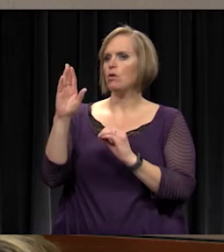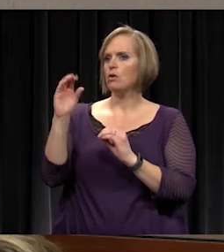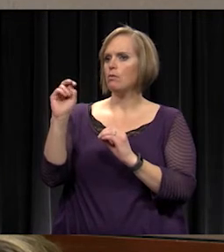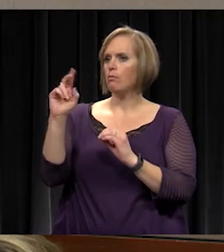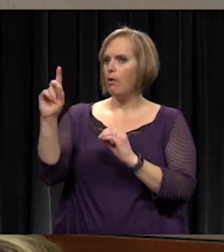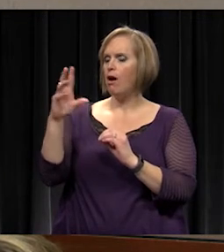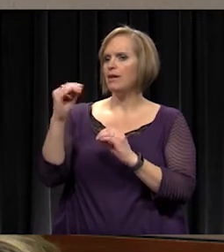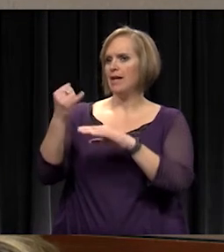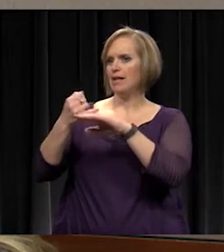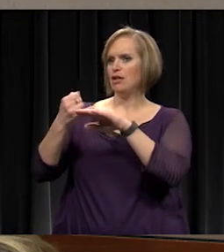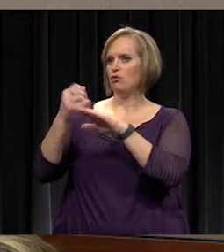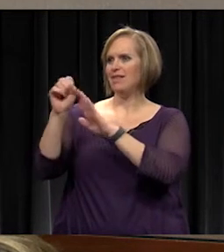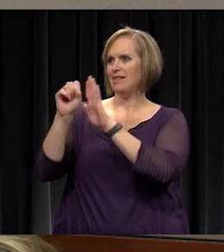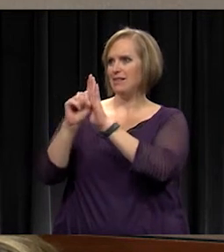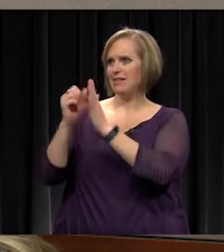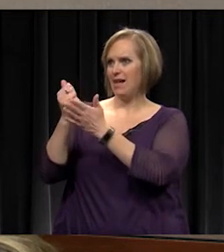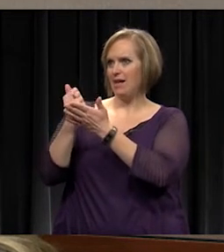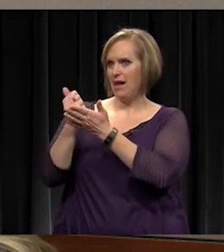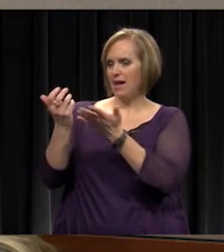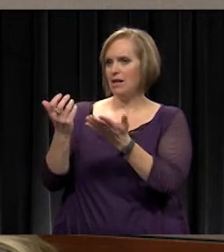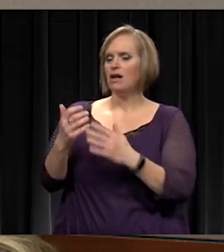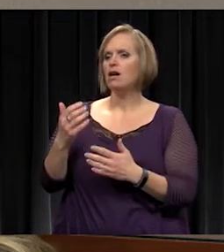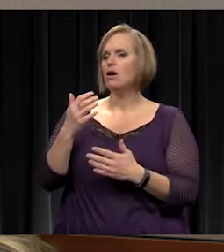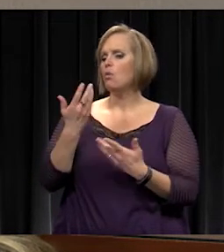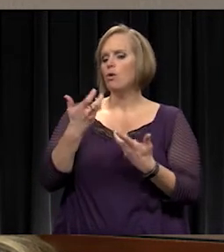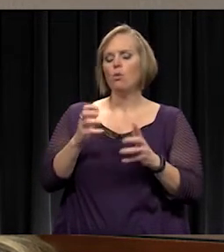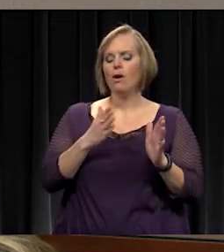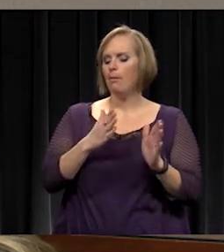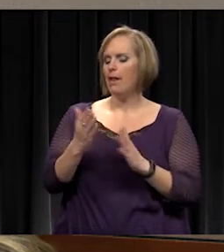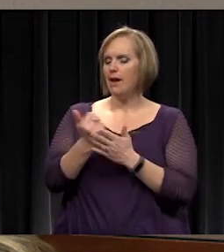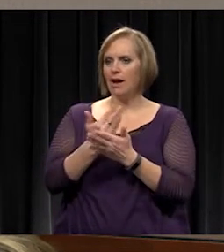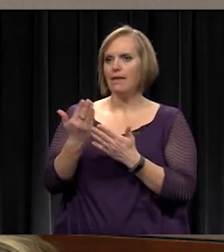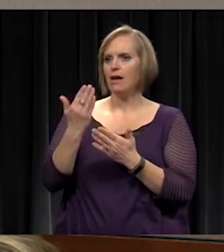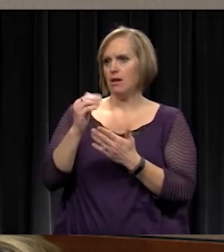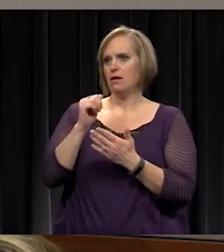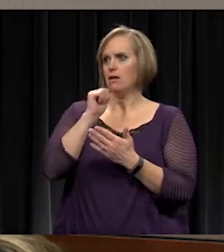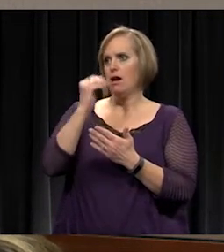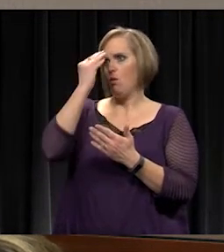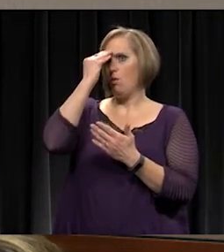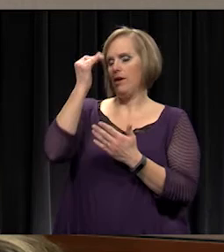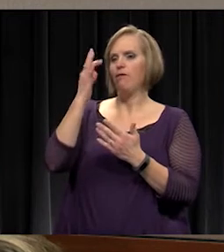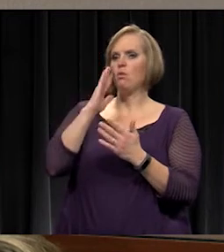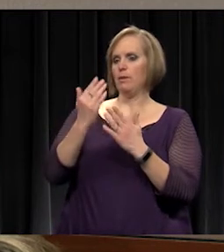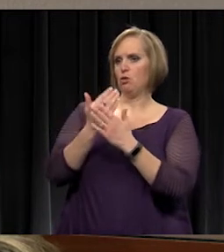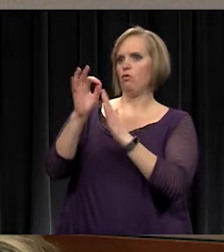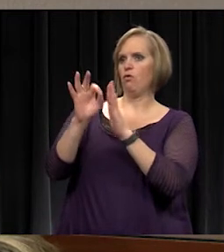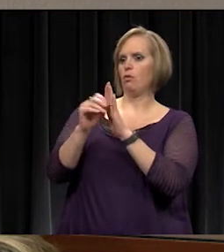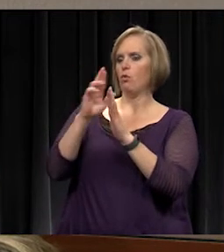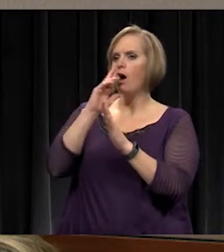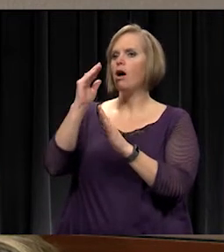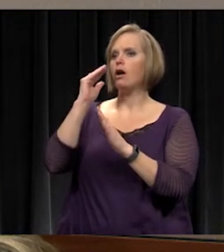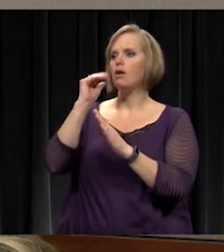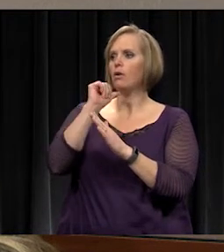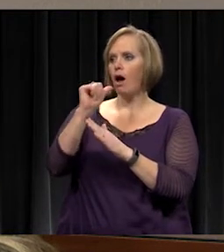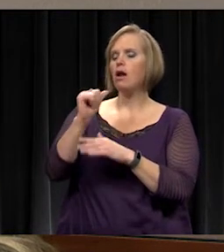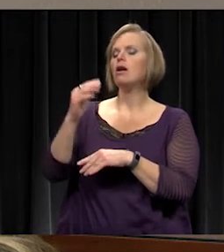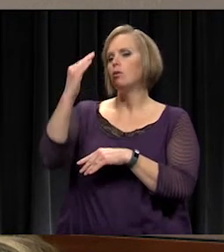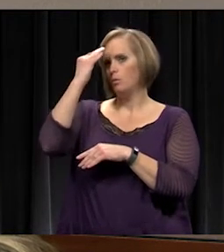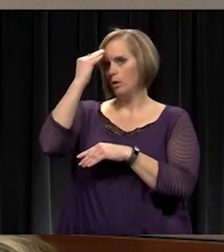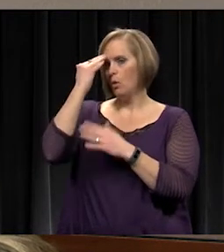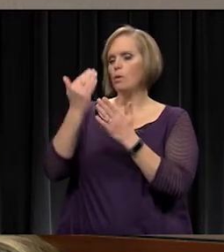anything not knowing if it's going to be in a new formula or not. know it's reduced right now, but conservatively, we'll assume